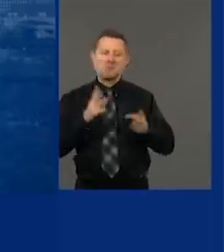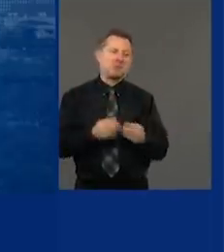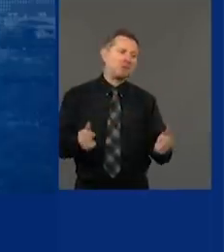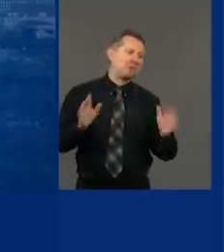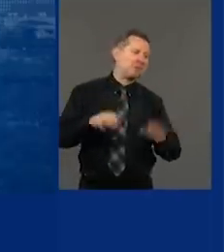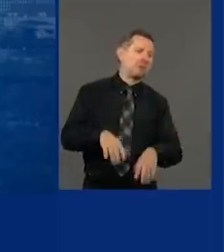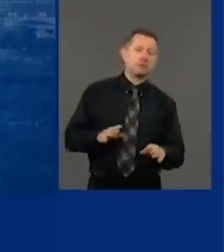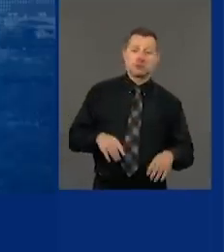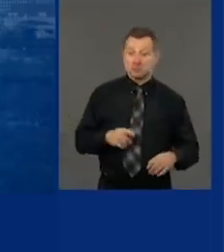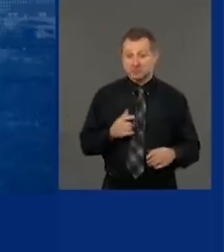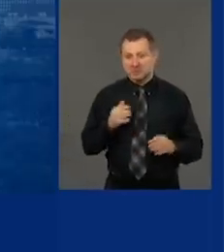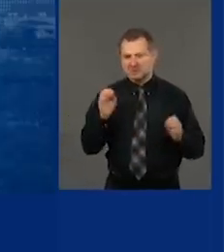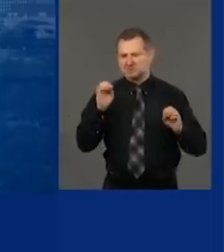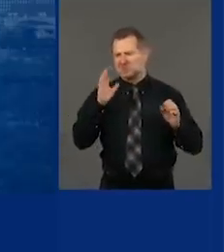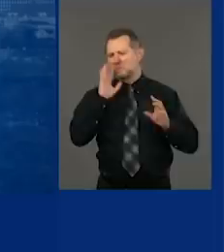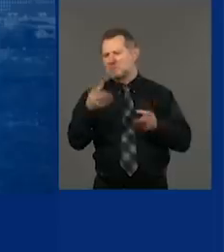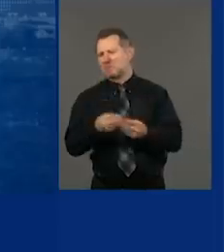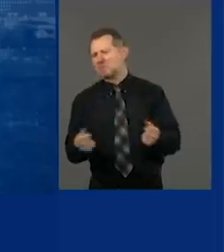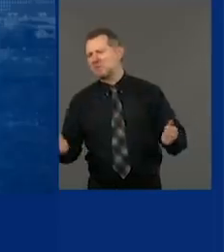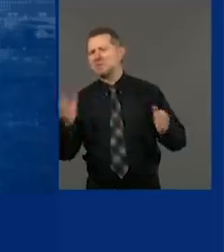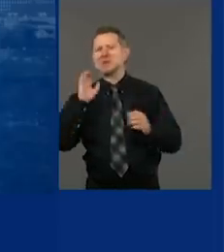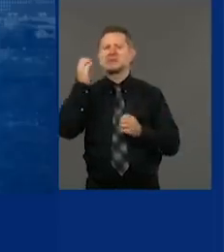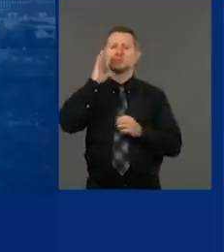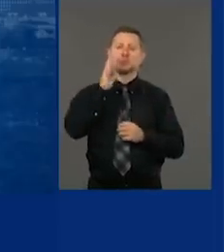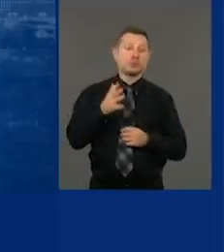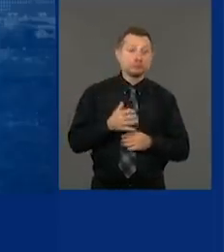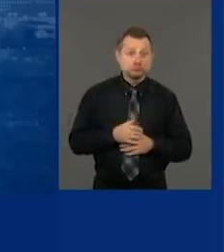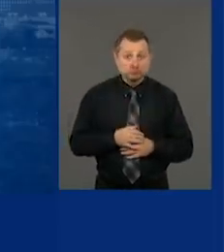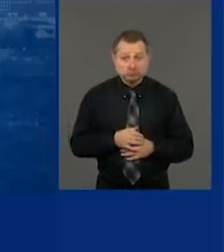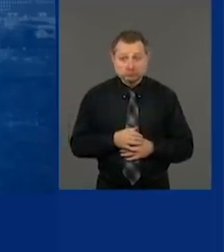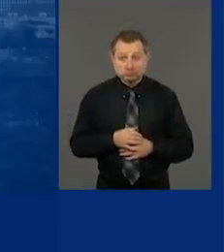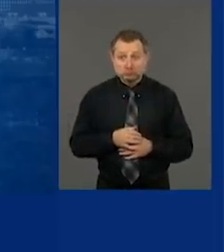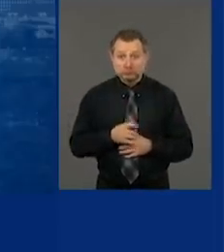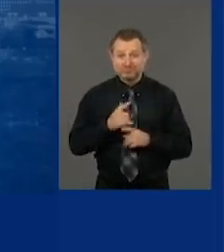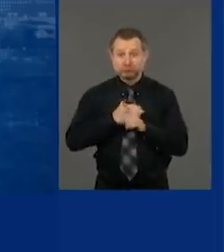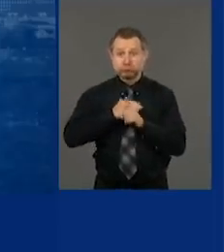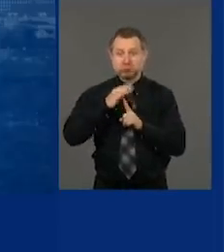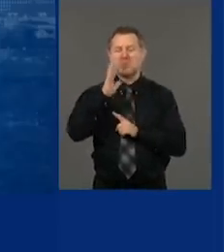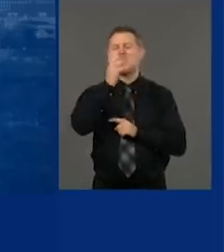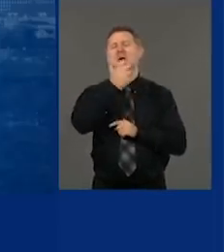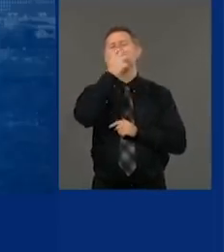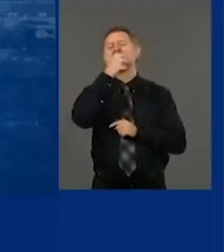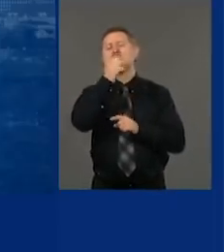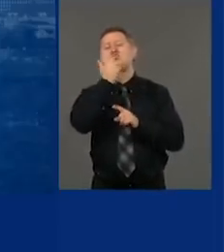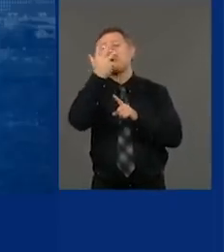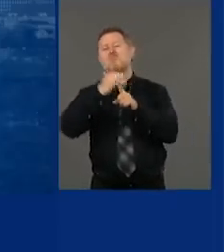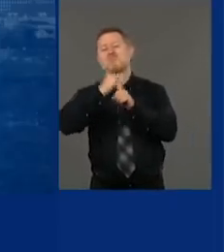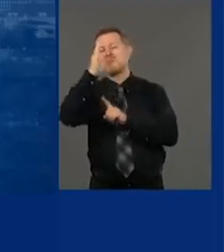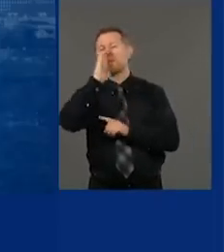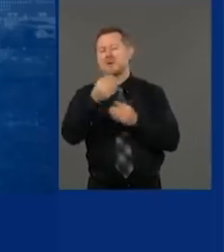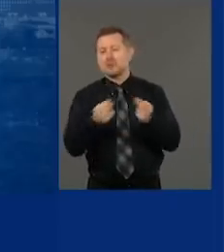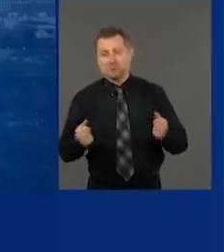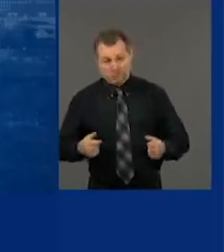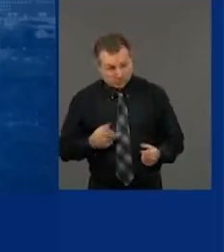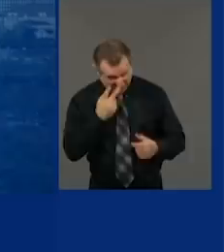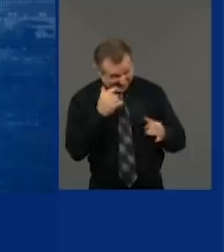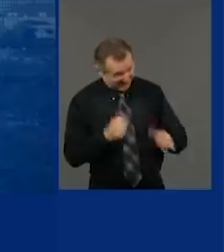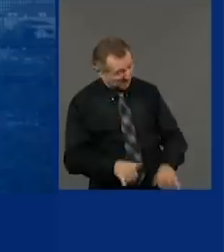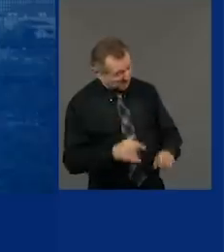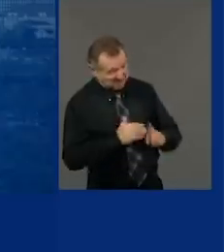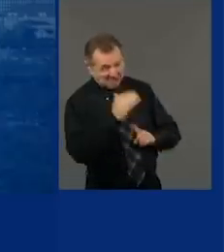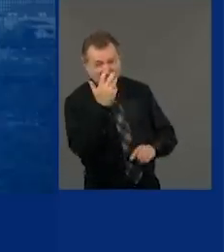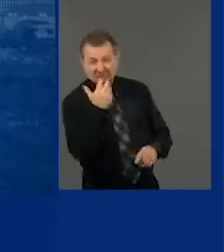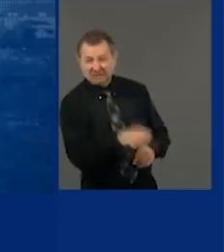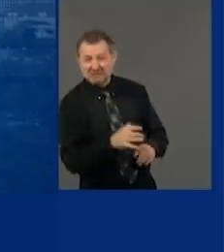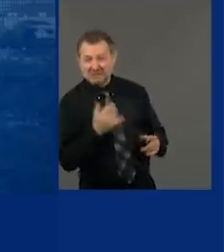By Easter, we'll reopen. When it gets warm, it will go away like it's a miracle. It didn't go away. There was no miracle.